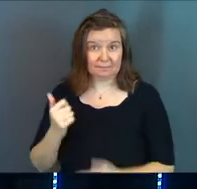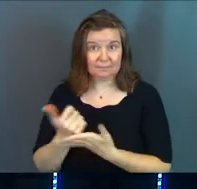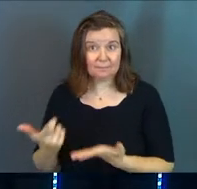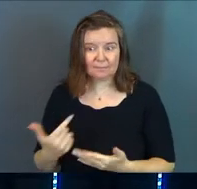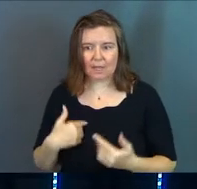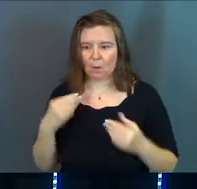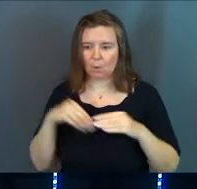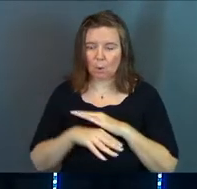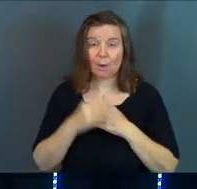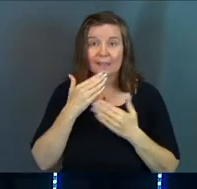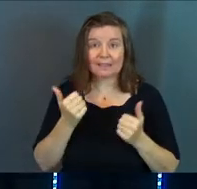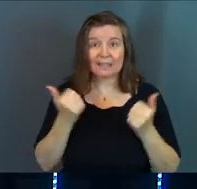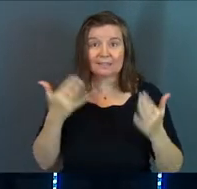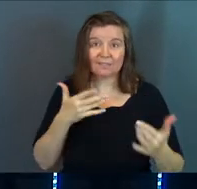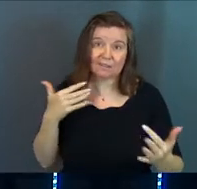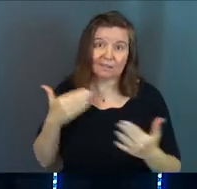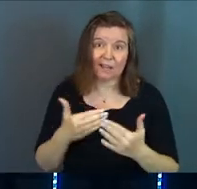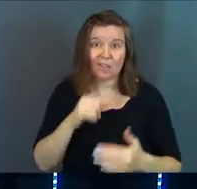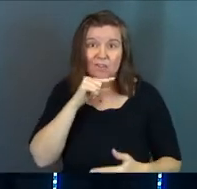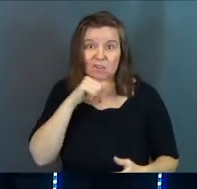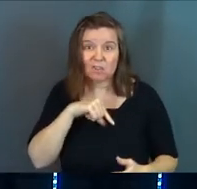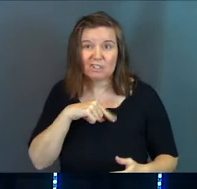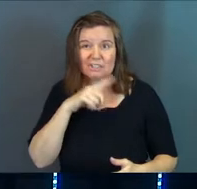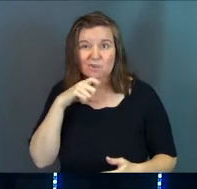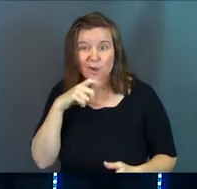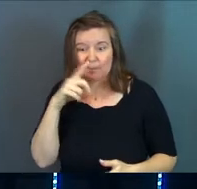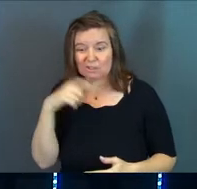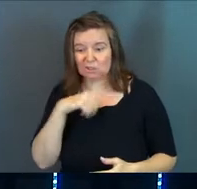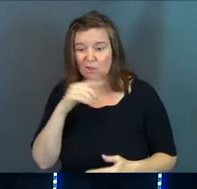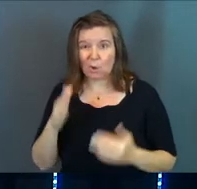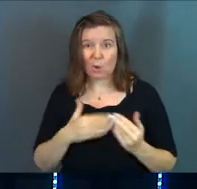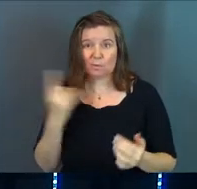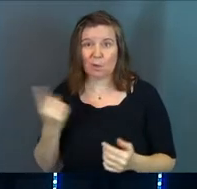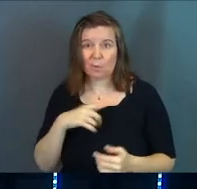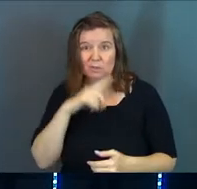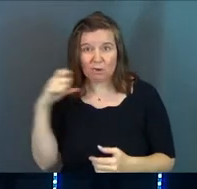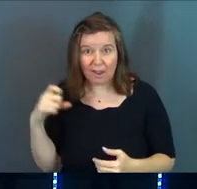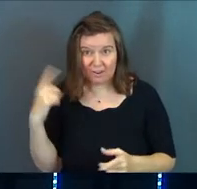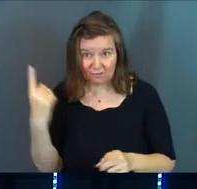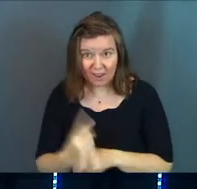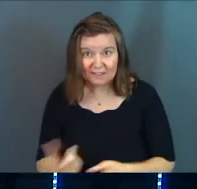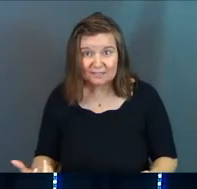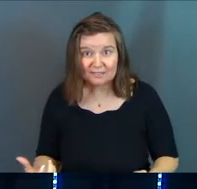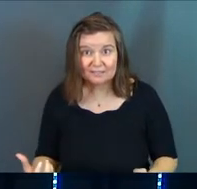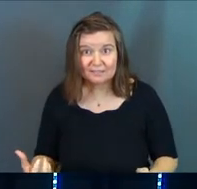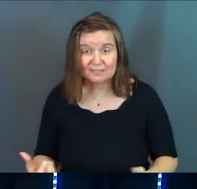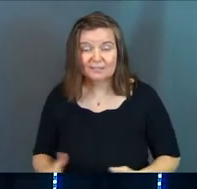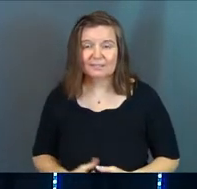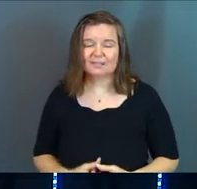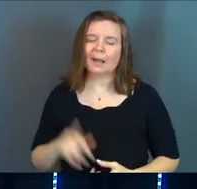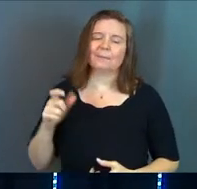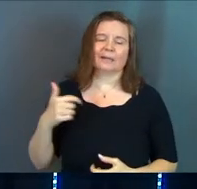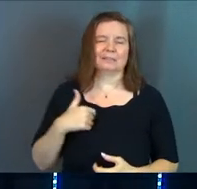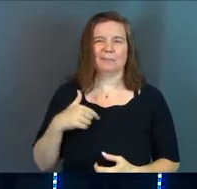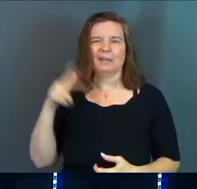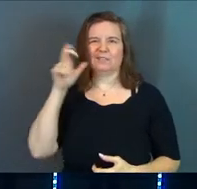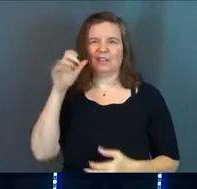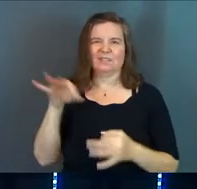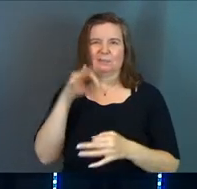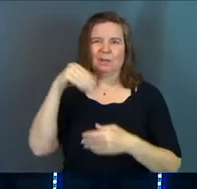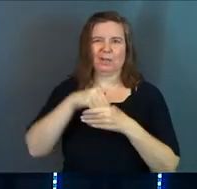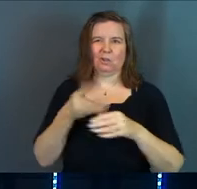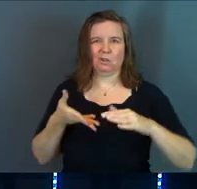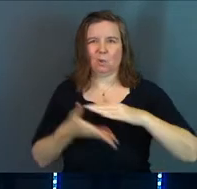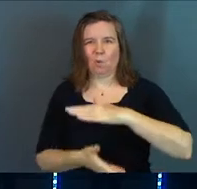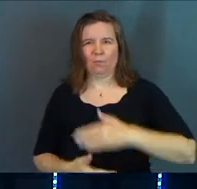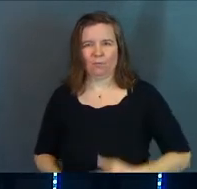Like we're going into Thanksgiving, and the turkey is dry because the turkey is almost always dry, right? Must have been an evil spirit in the